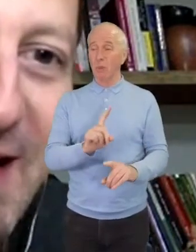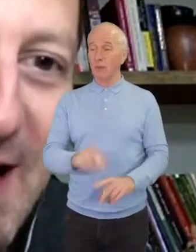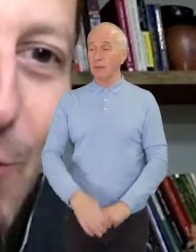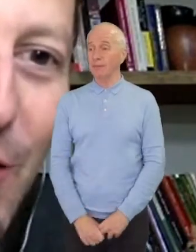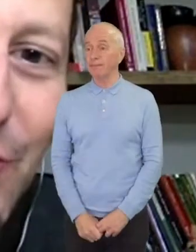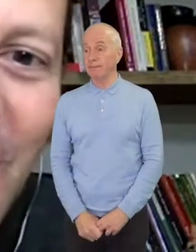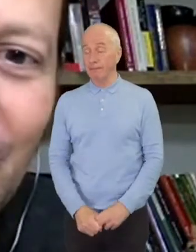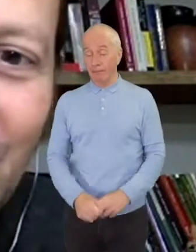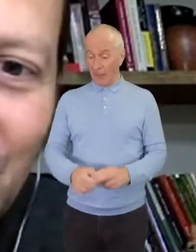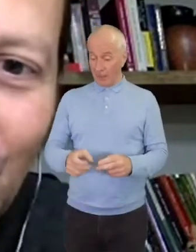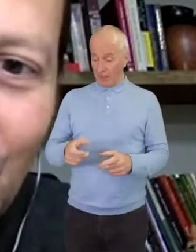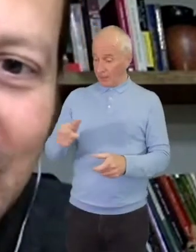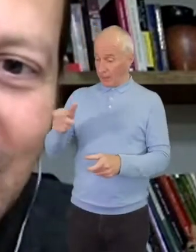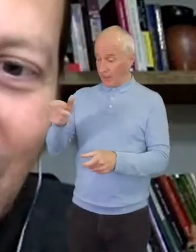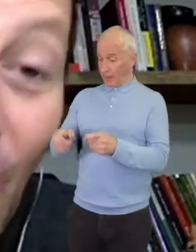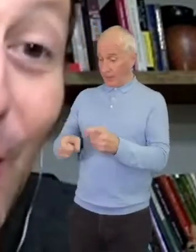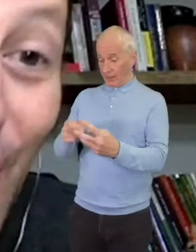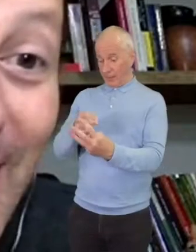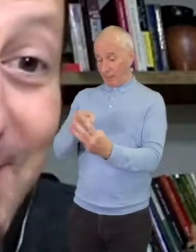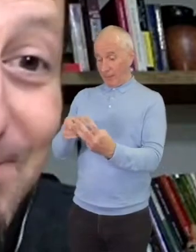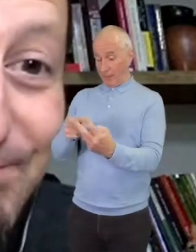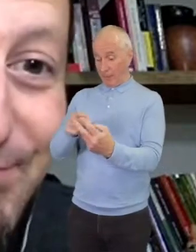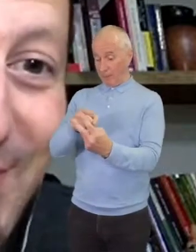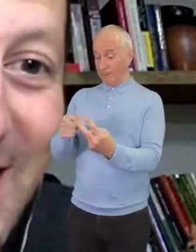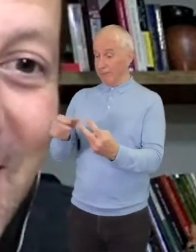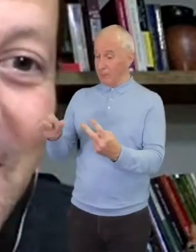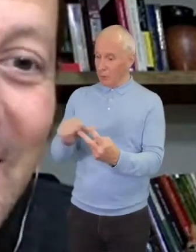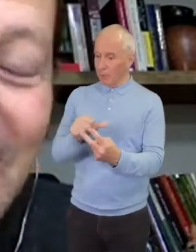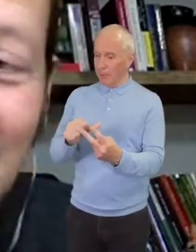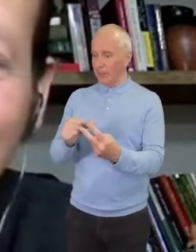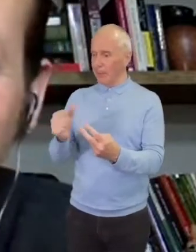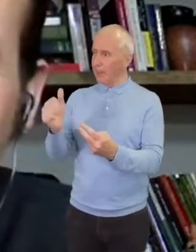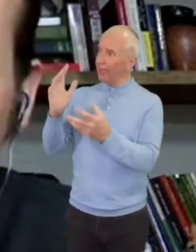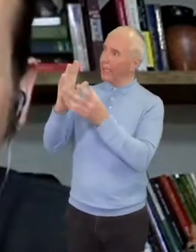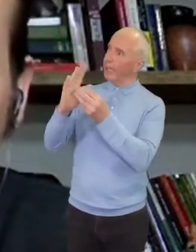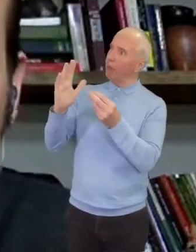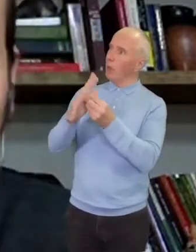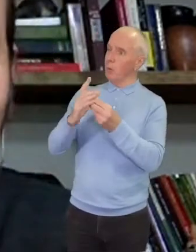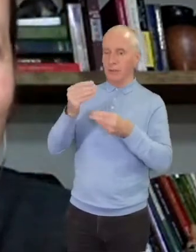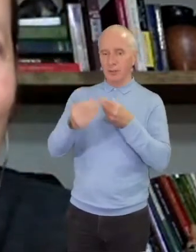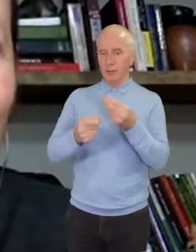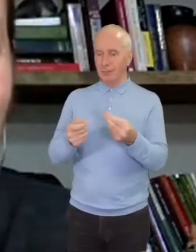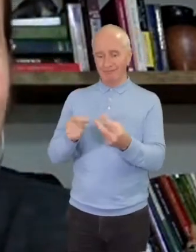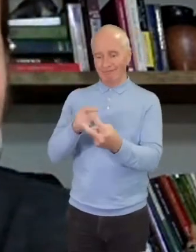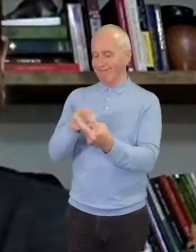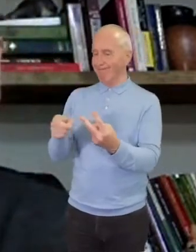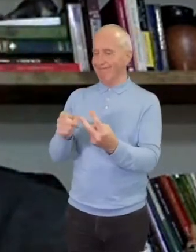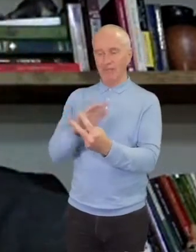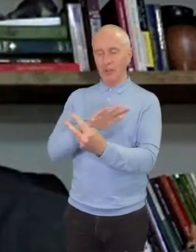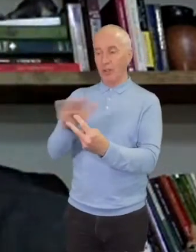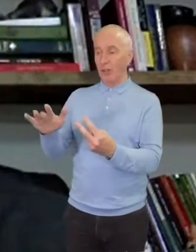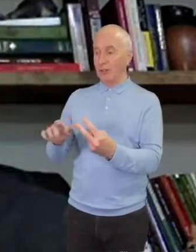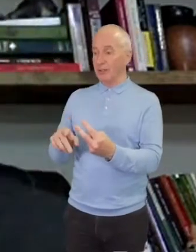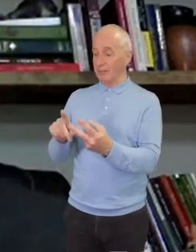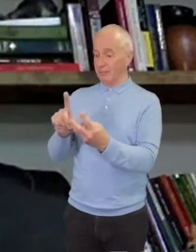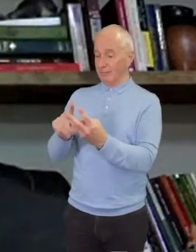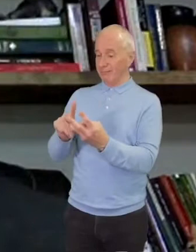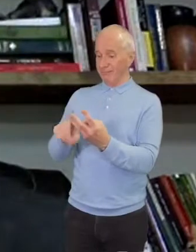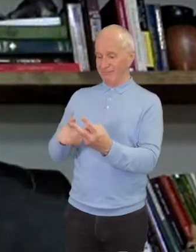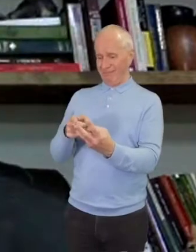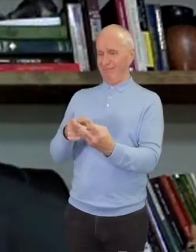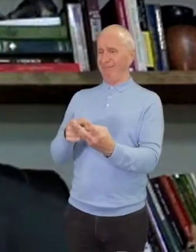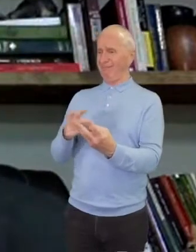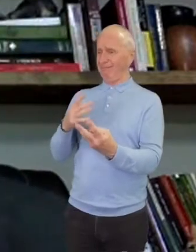should be the heroes of the story are not. And the person who would be the most unlikely